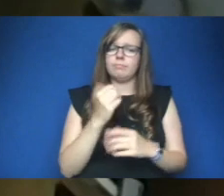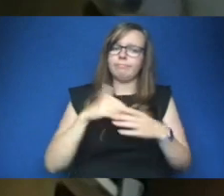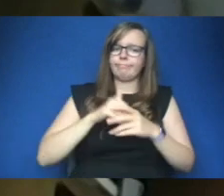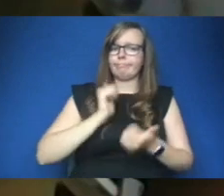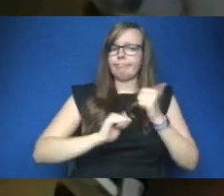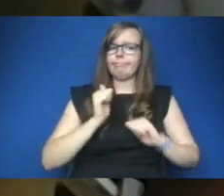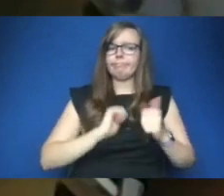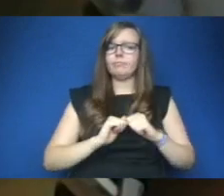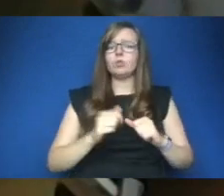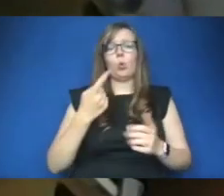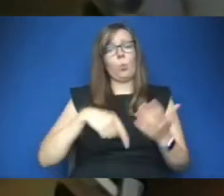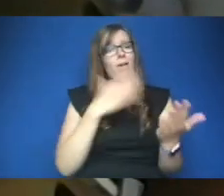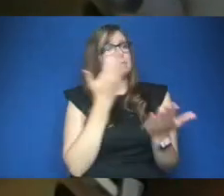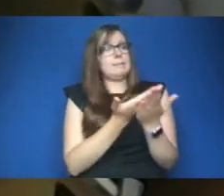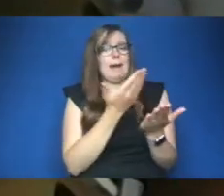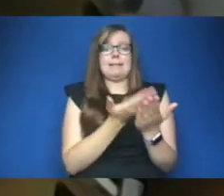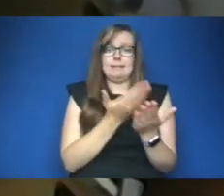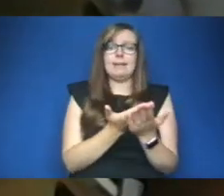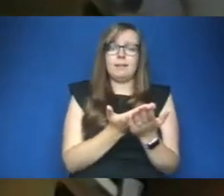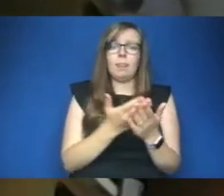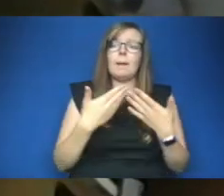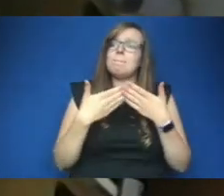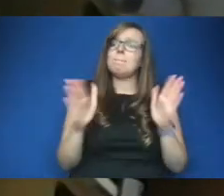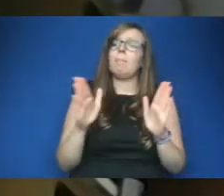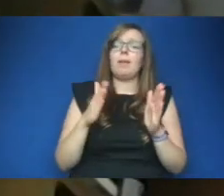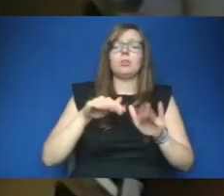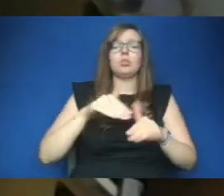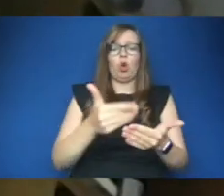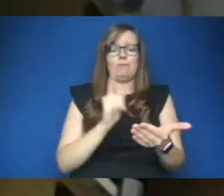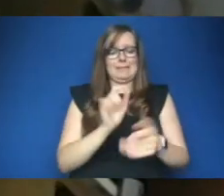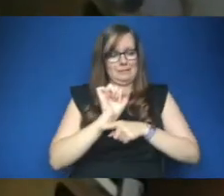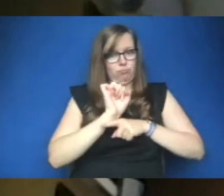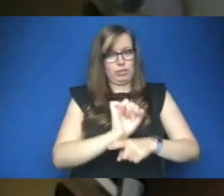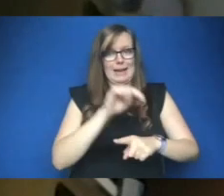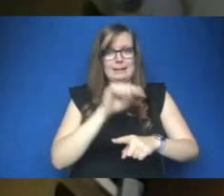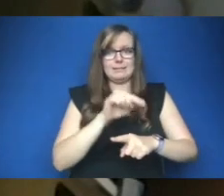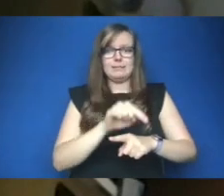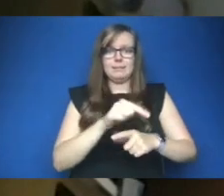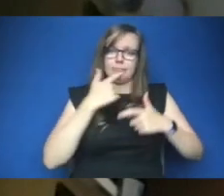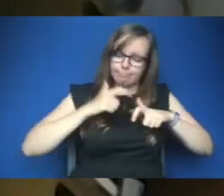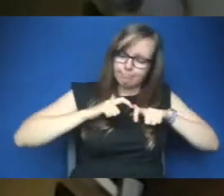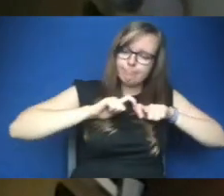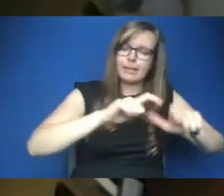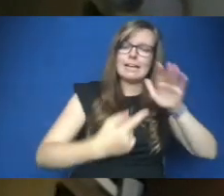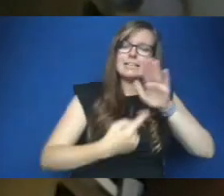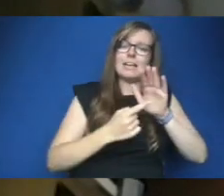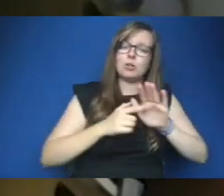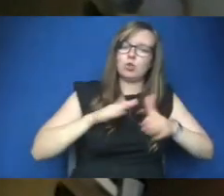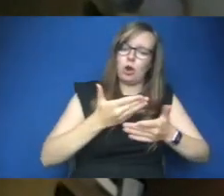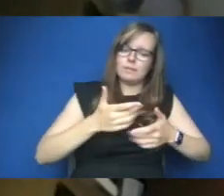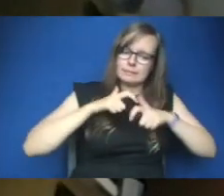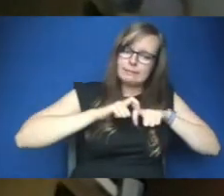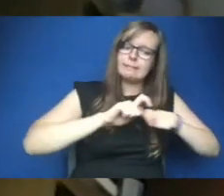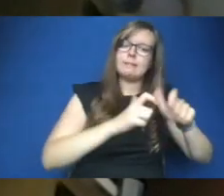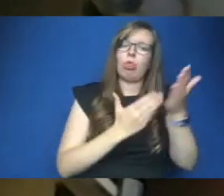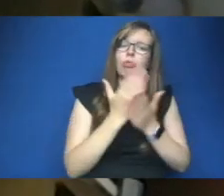we will demand we are demanding the world demand that public services are protected that essential services that kept us going during the pandemic